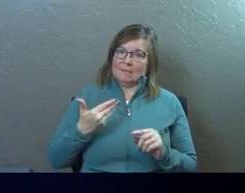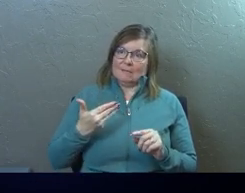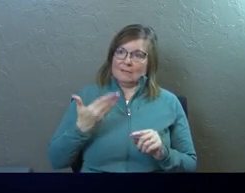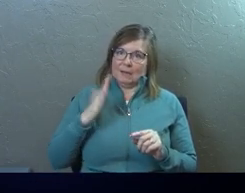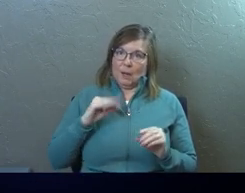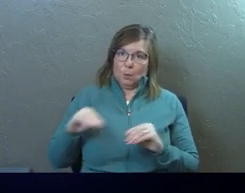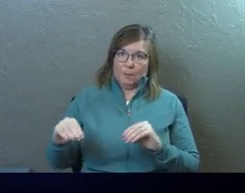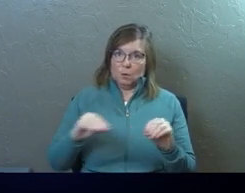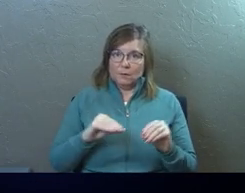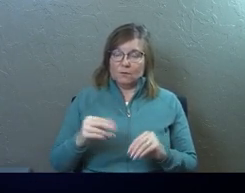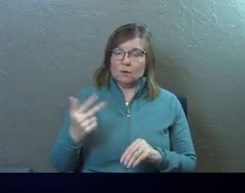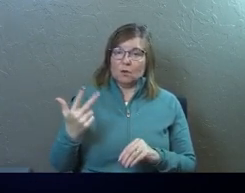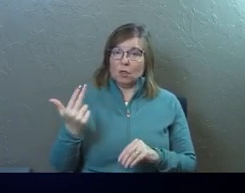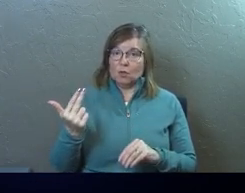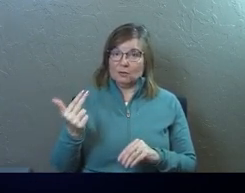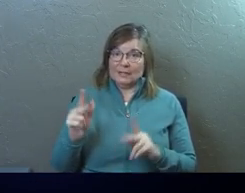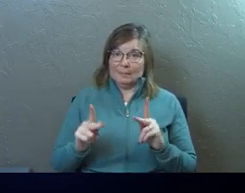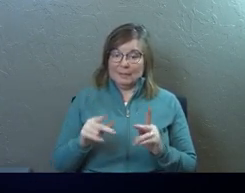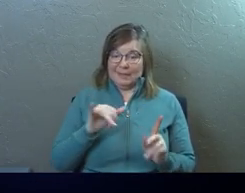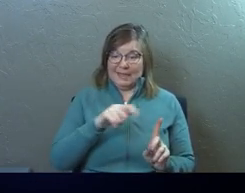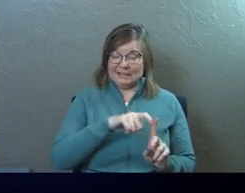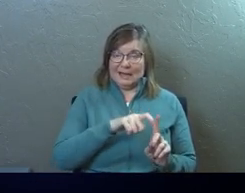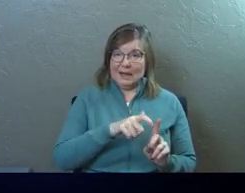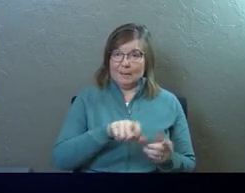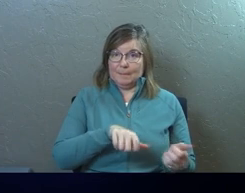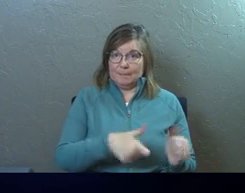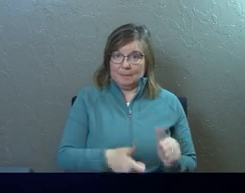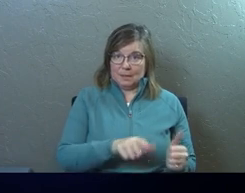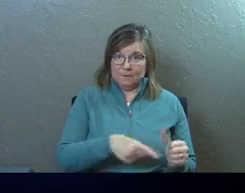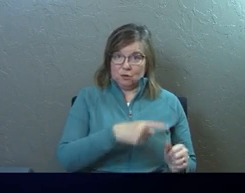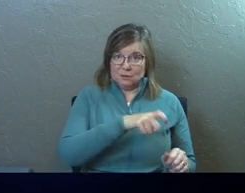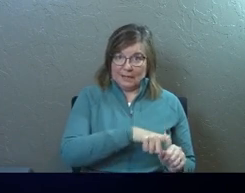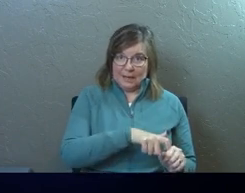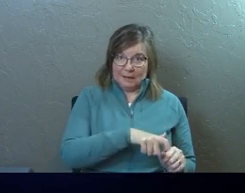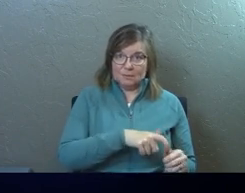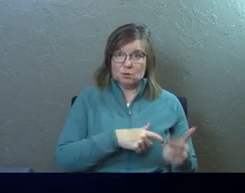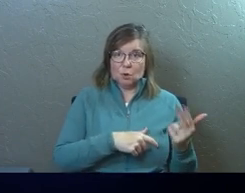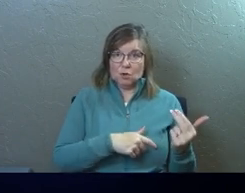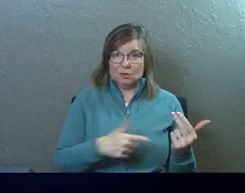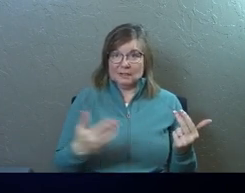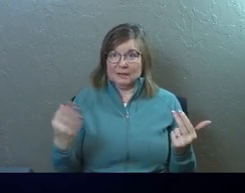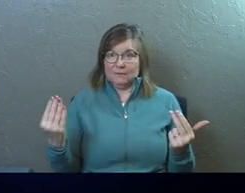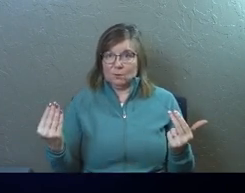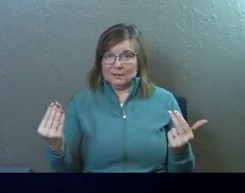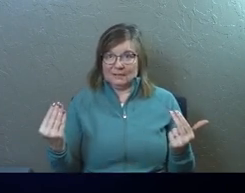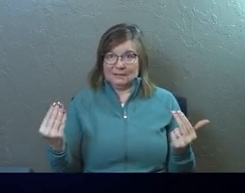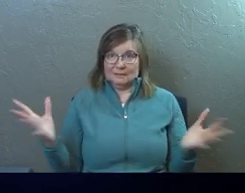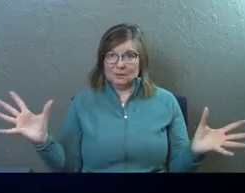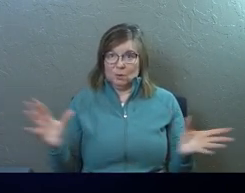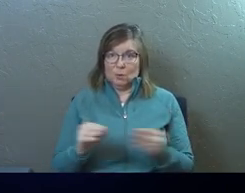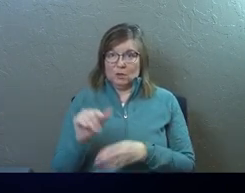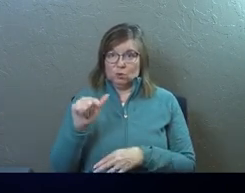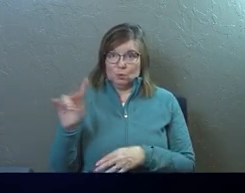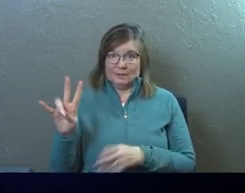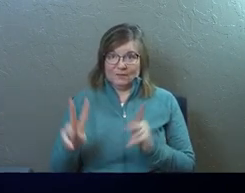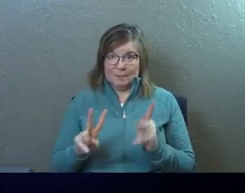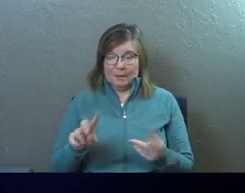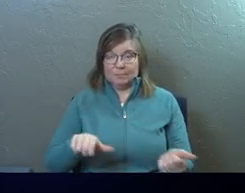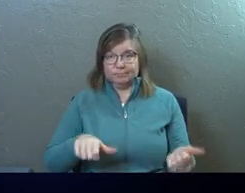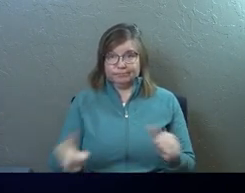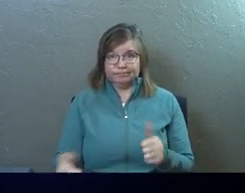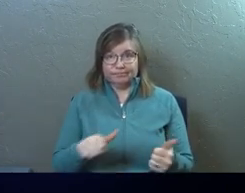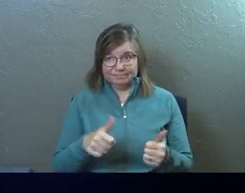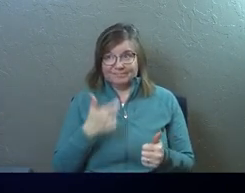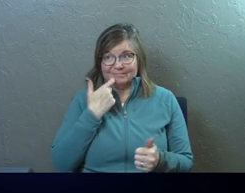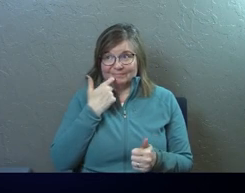was moving. 13 people got baptized that first time. So across the two Sundays in the last month, we have 27 people get